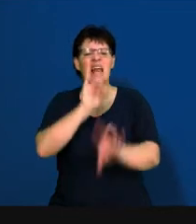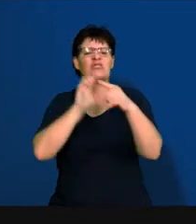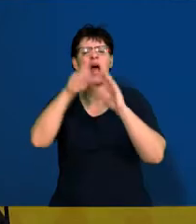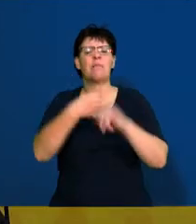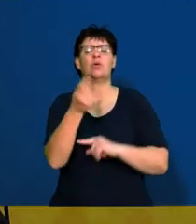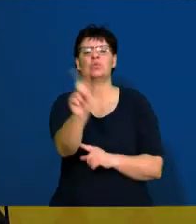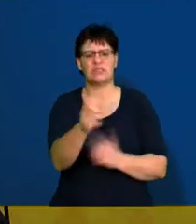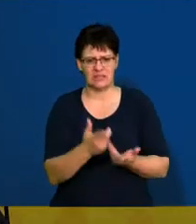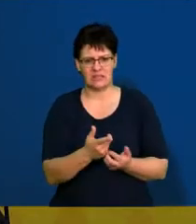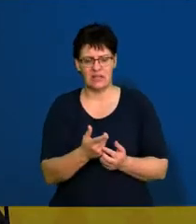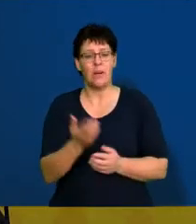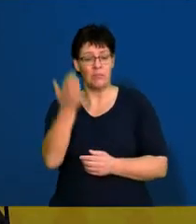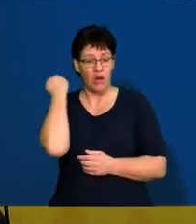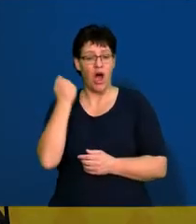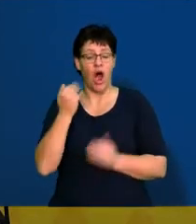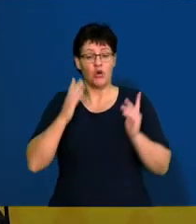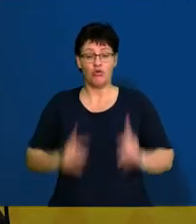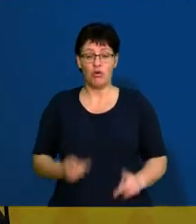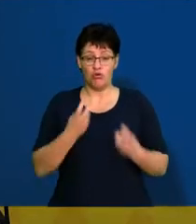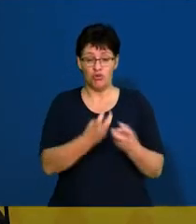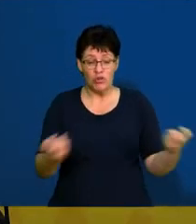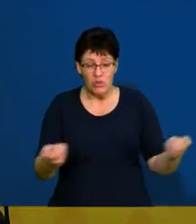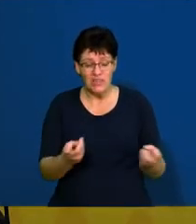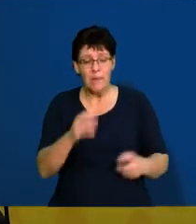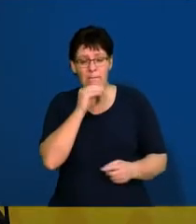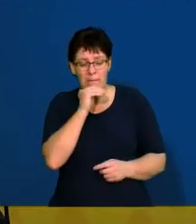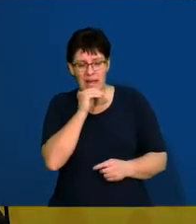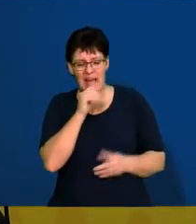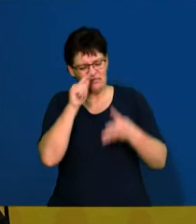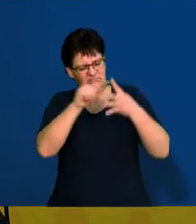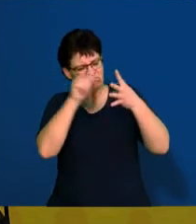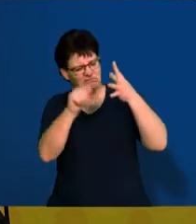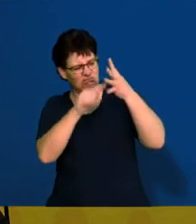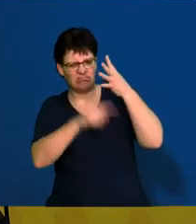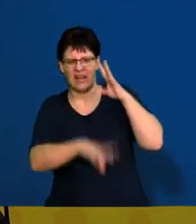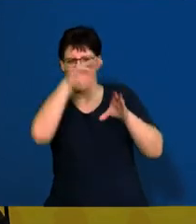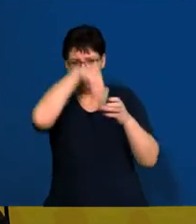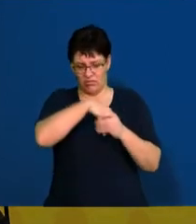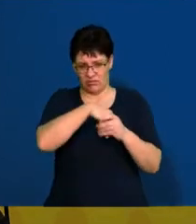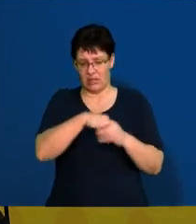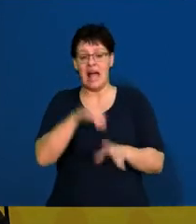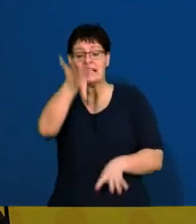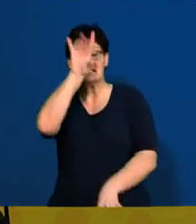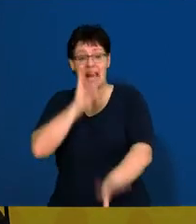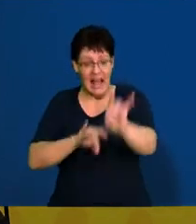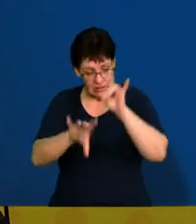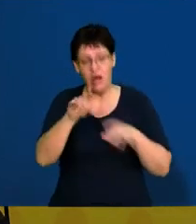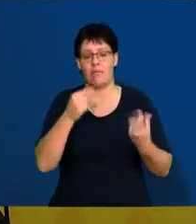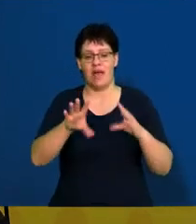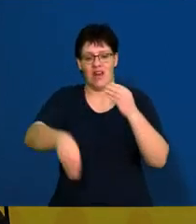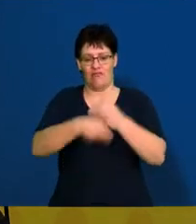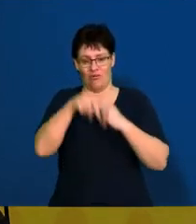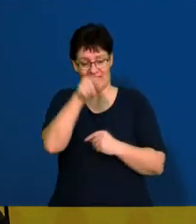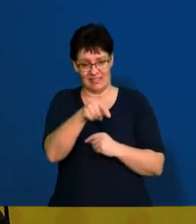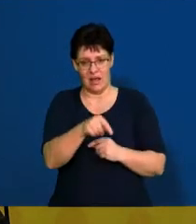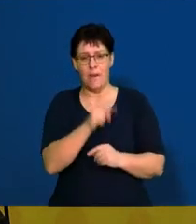about? Remember I told you in human resources there's a whole bunch of different elements that make it up. Selection is one of the elements,